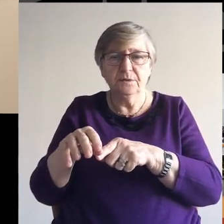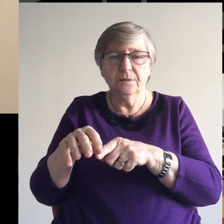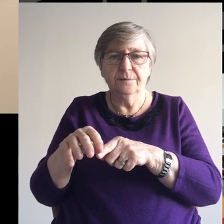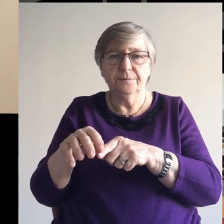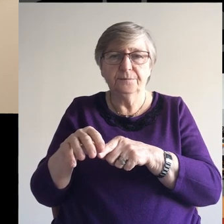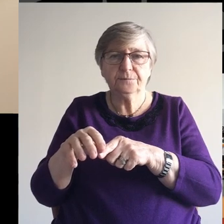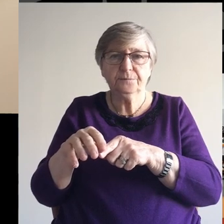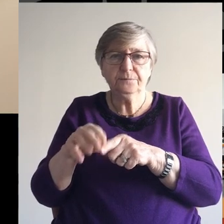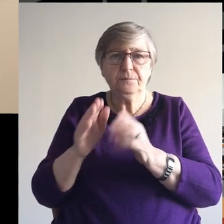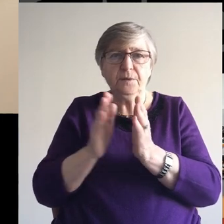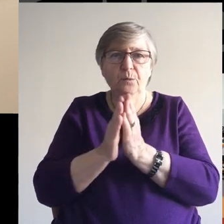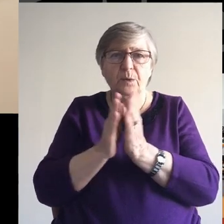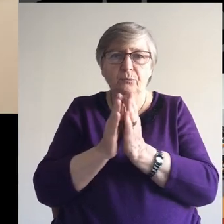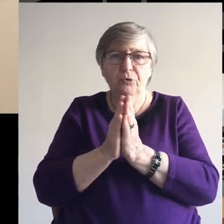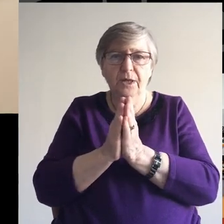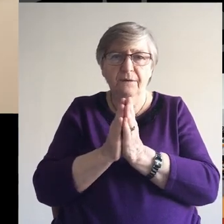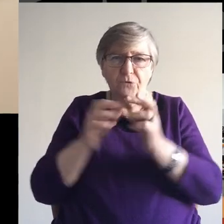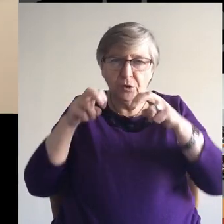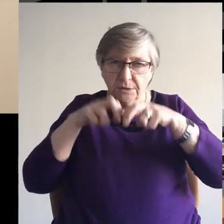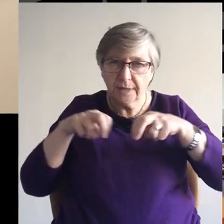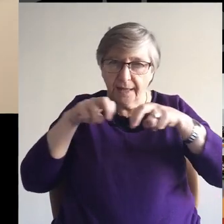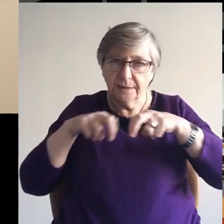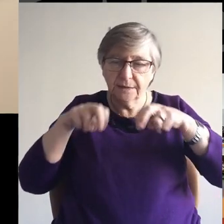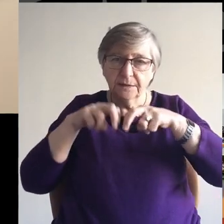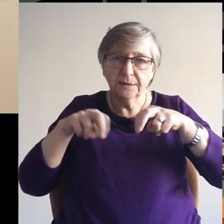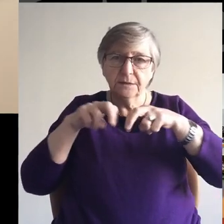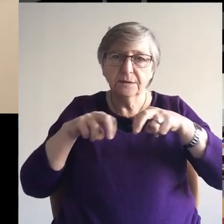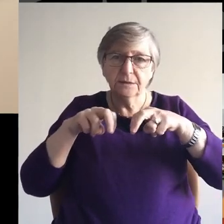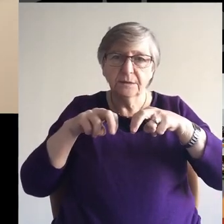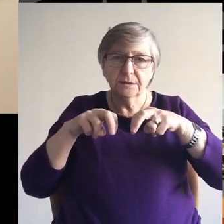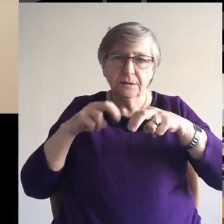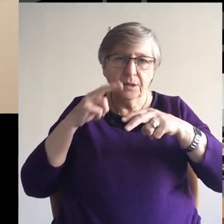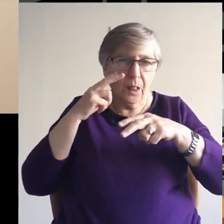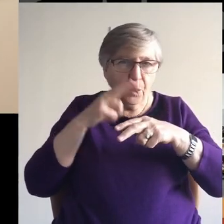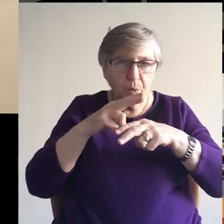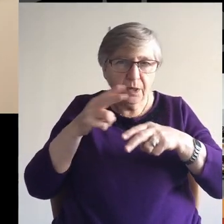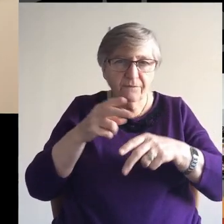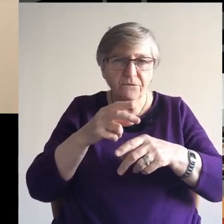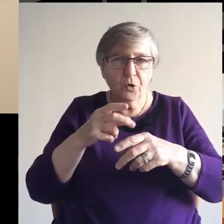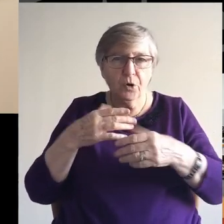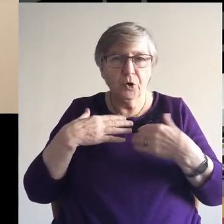We pray for the scientists seeking cures.